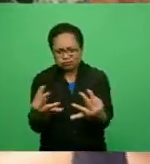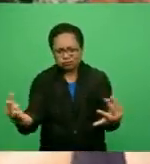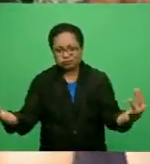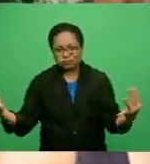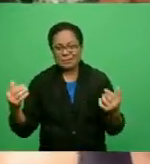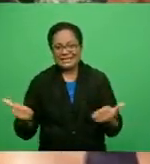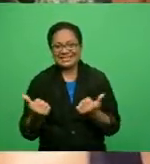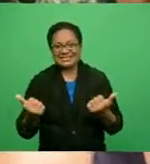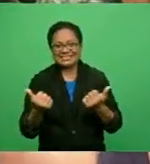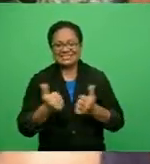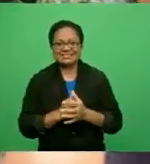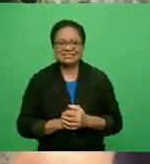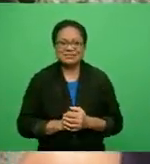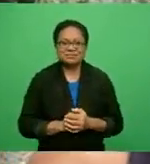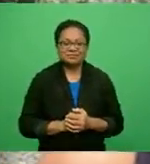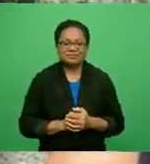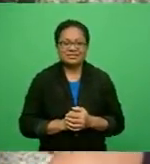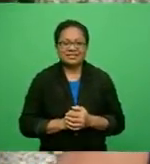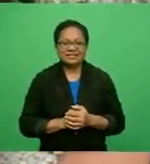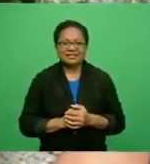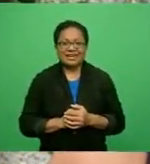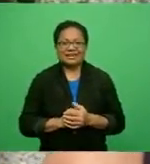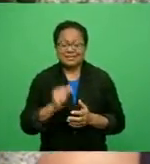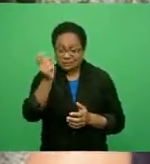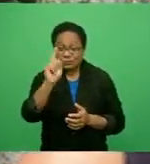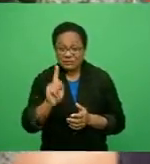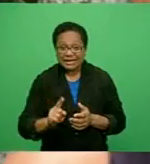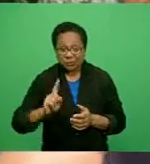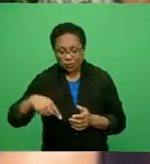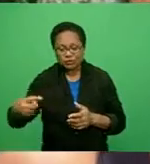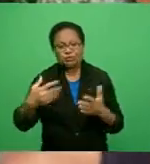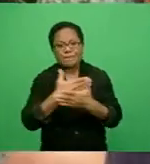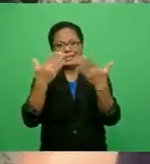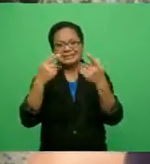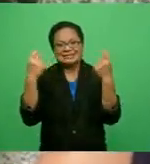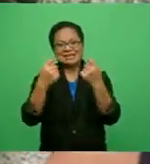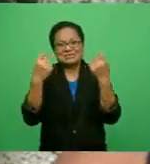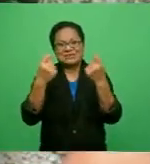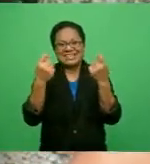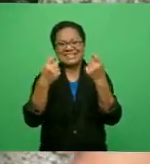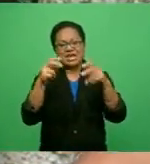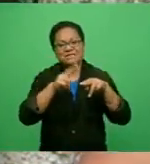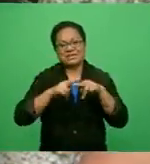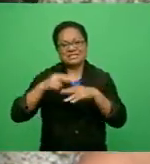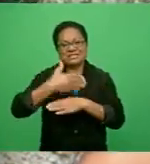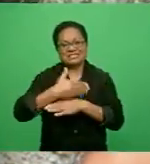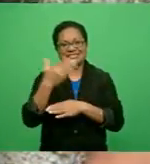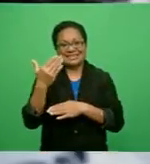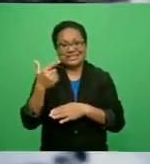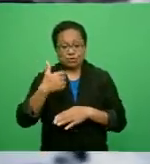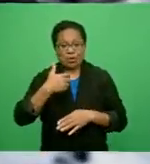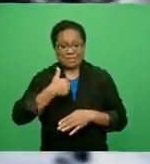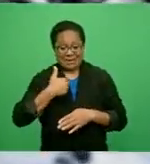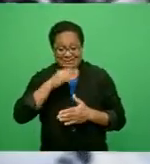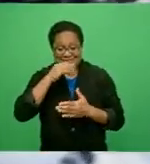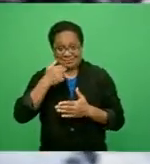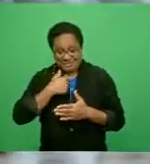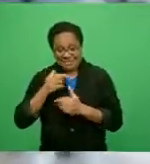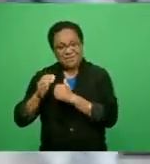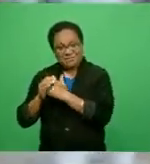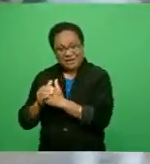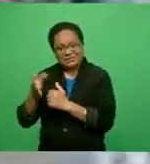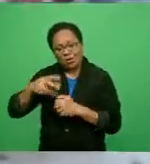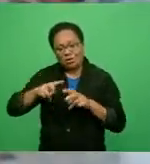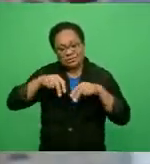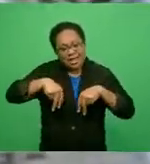It still remains the biggest celebration in Fijian history. My classmates and I were told to stand on the roadside in Nosori and